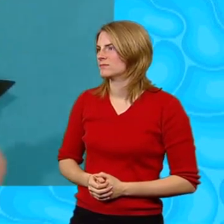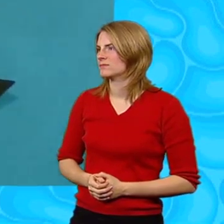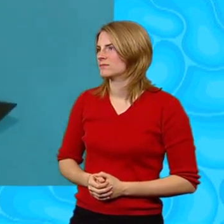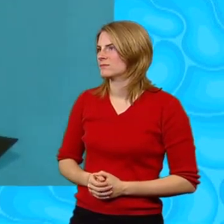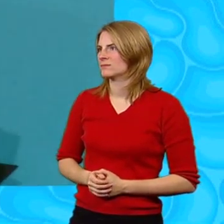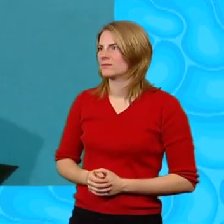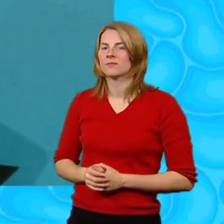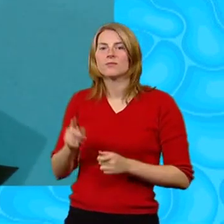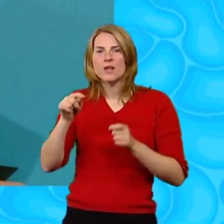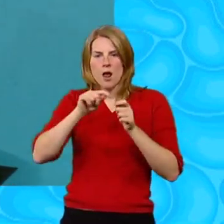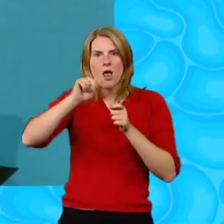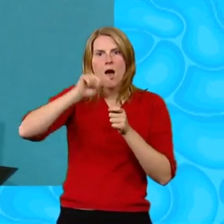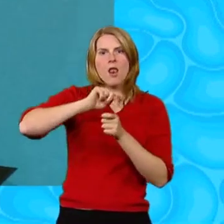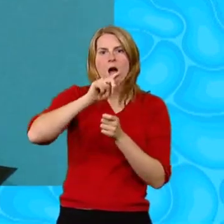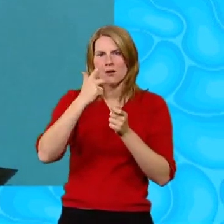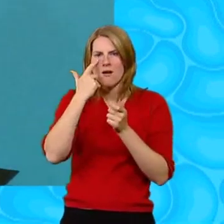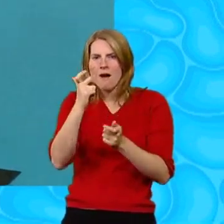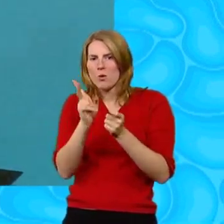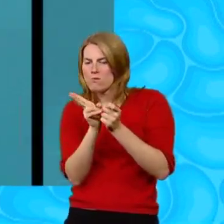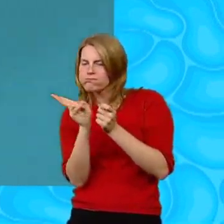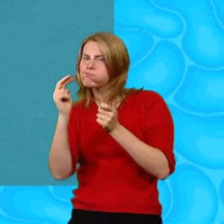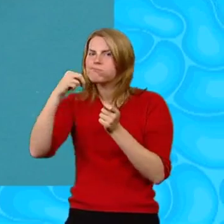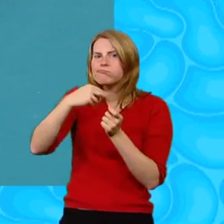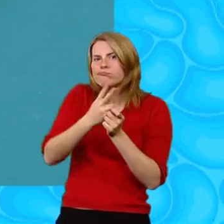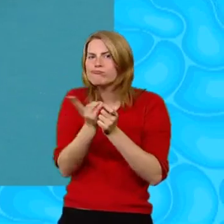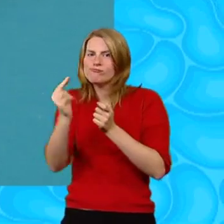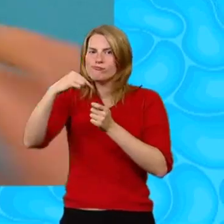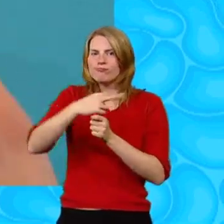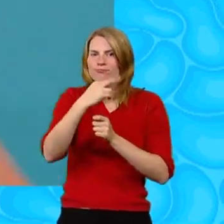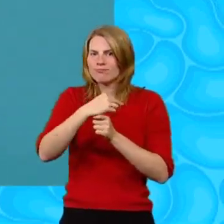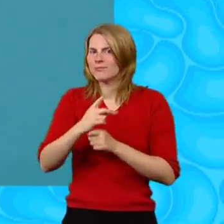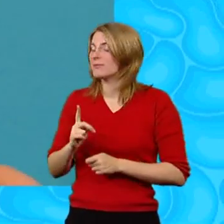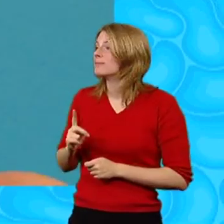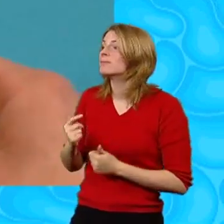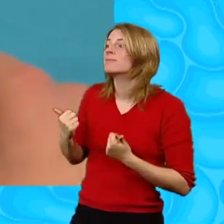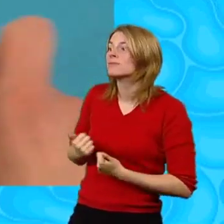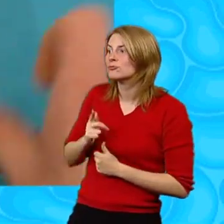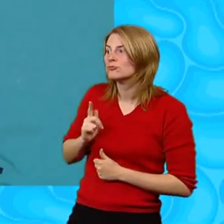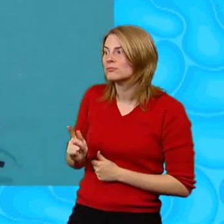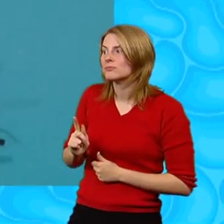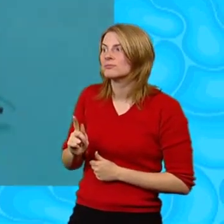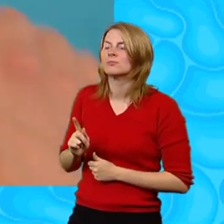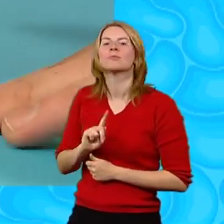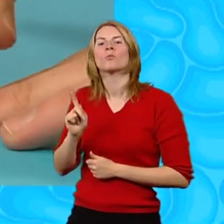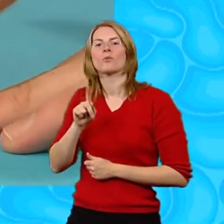Carefully cut around the lines And then open it out And look It's a full shape